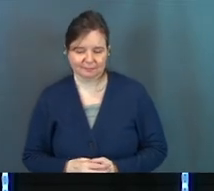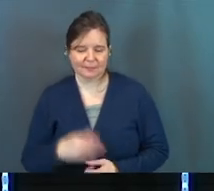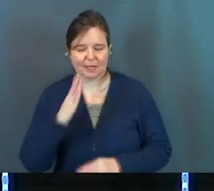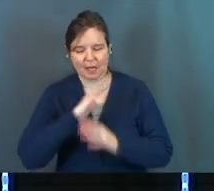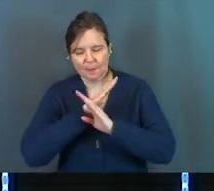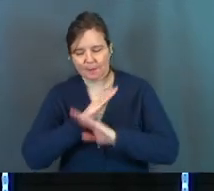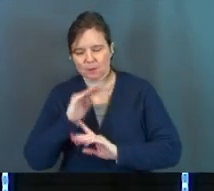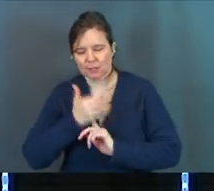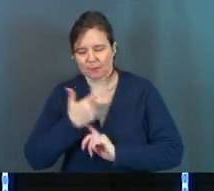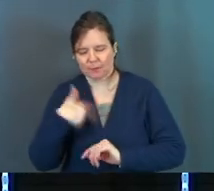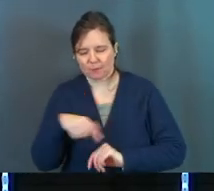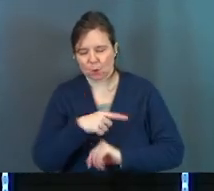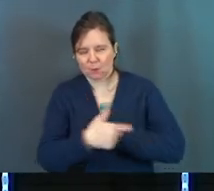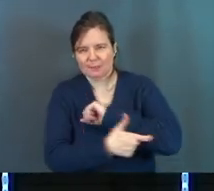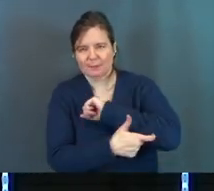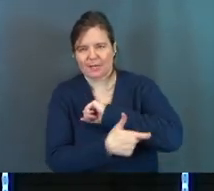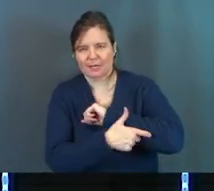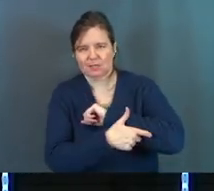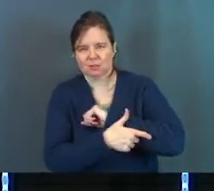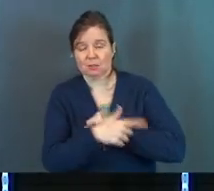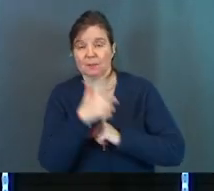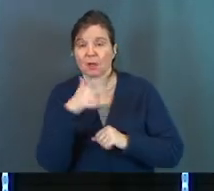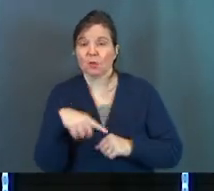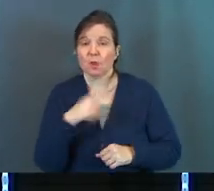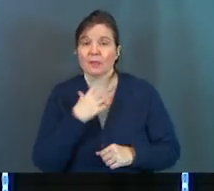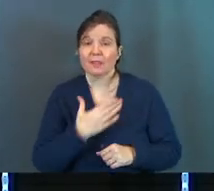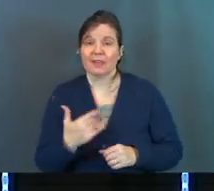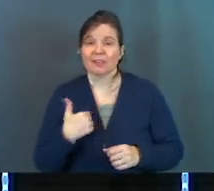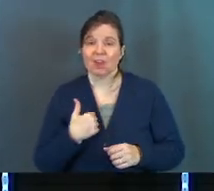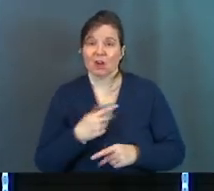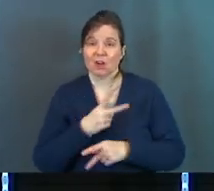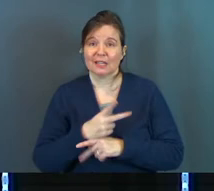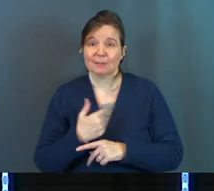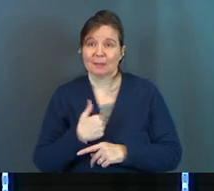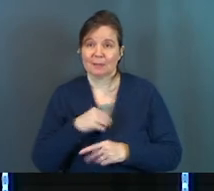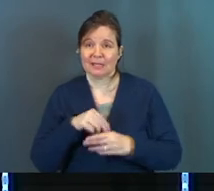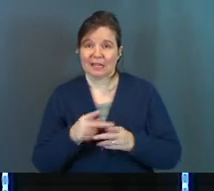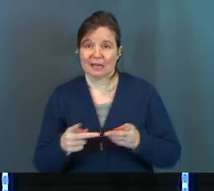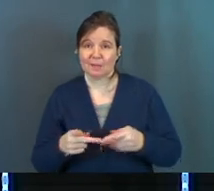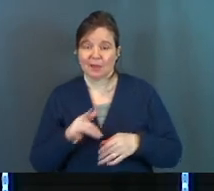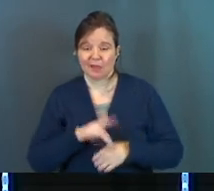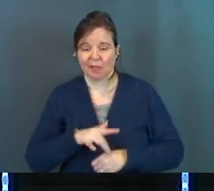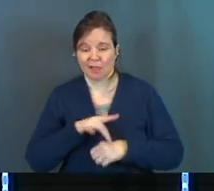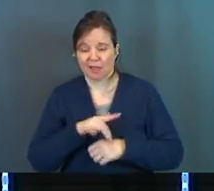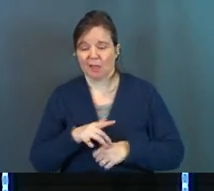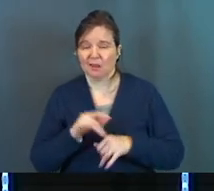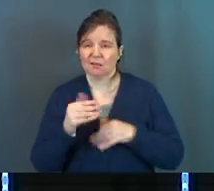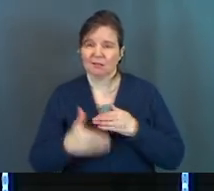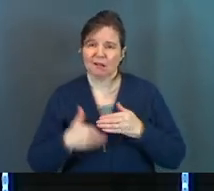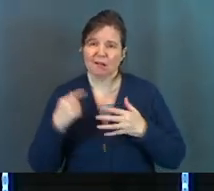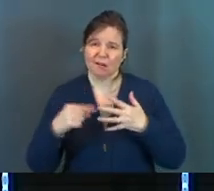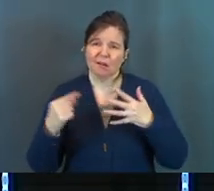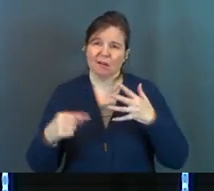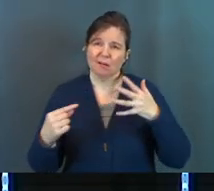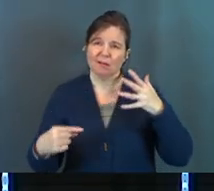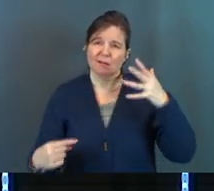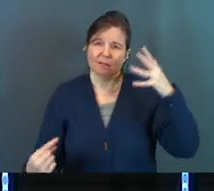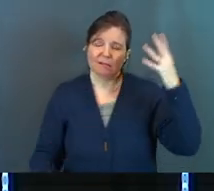God, protect me from those temptations. Because those are the things that are keeping me in a place. And it goes on and on and on.